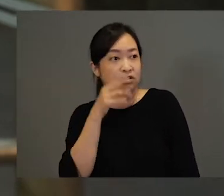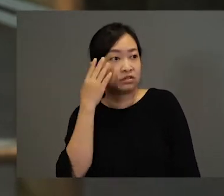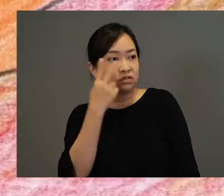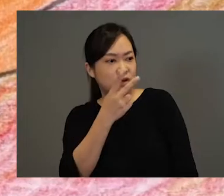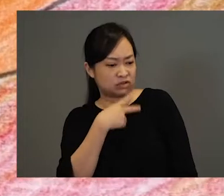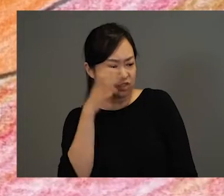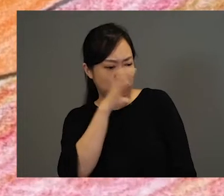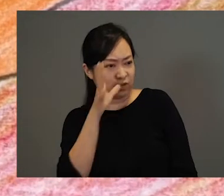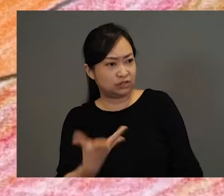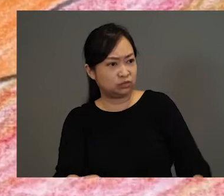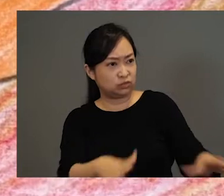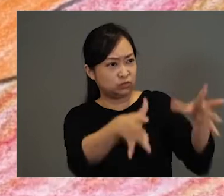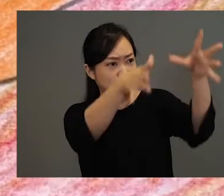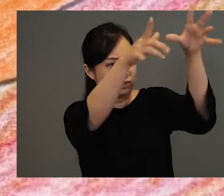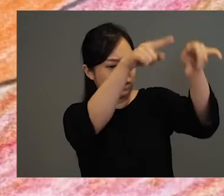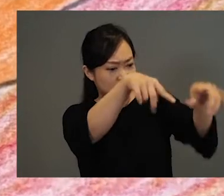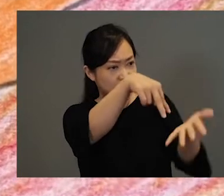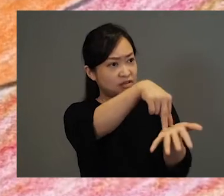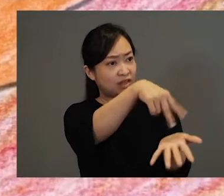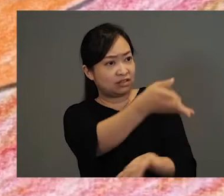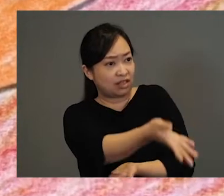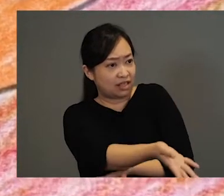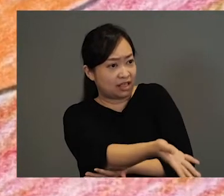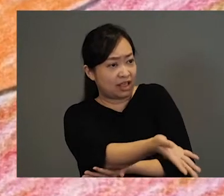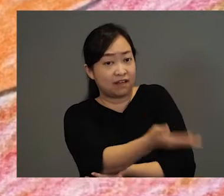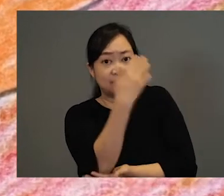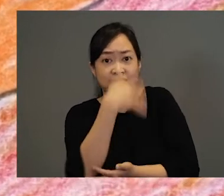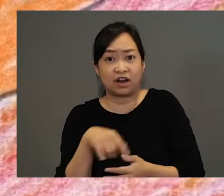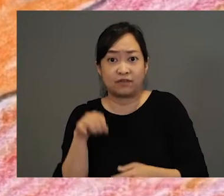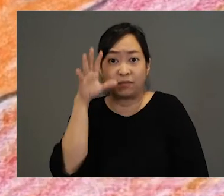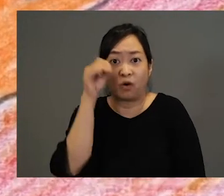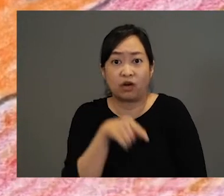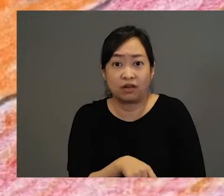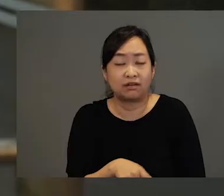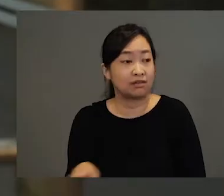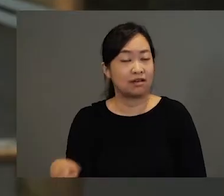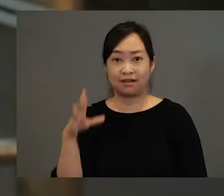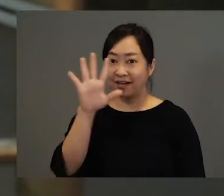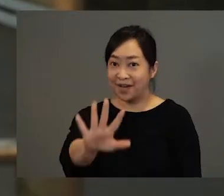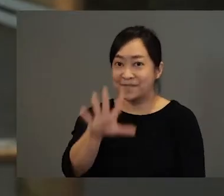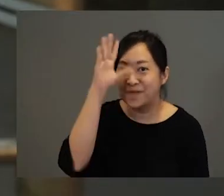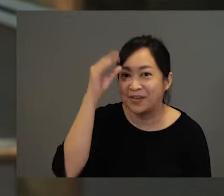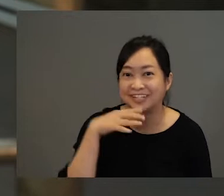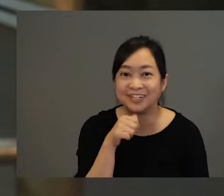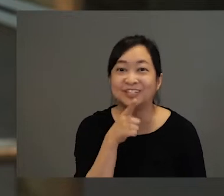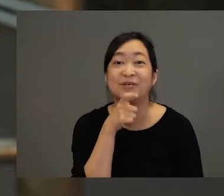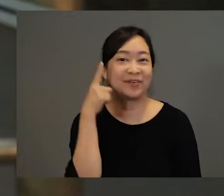saw a strange figure standing right in front of him. Boys and girls, who do you think